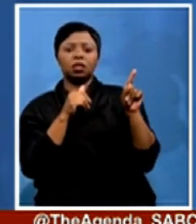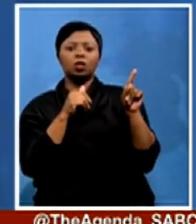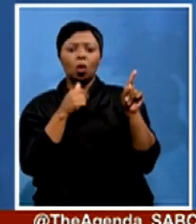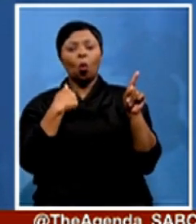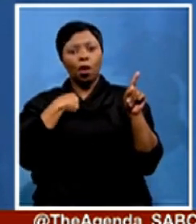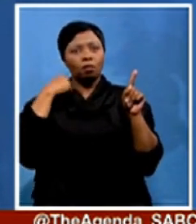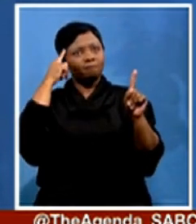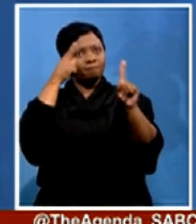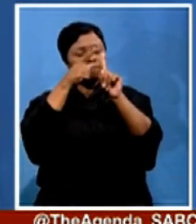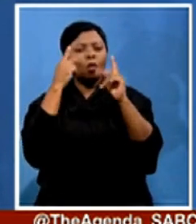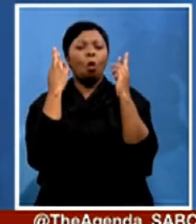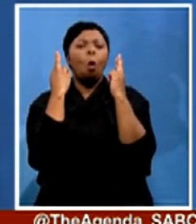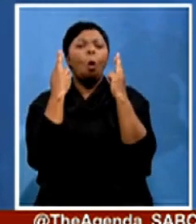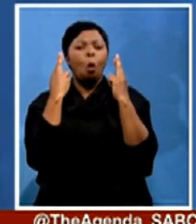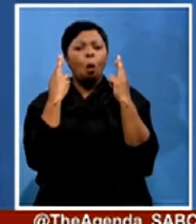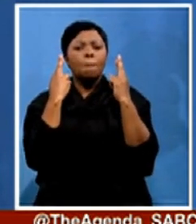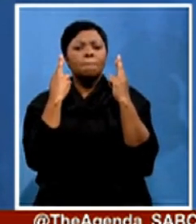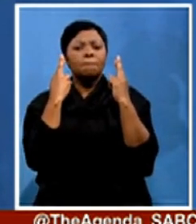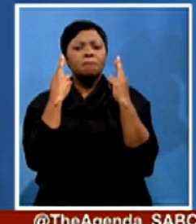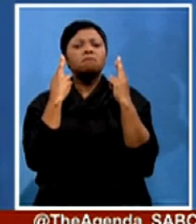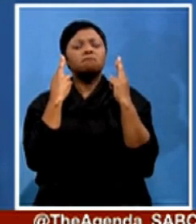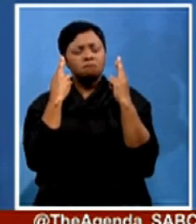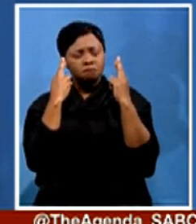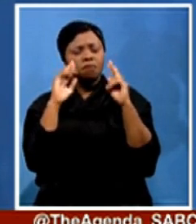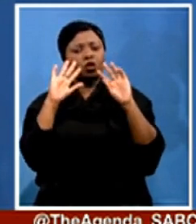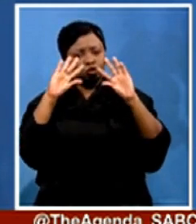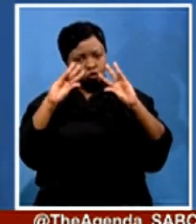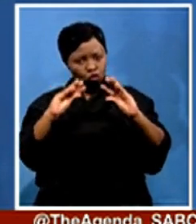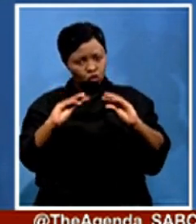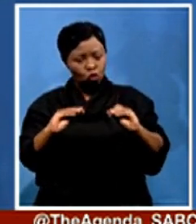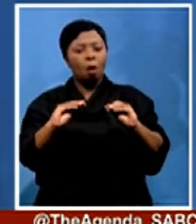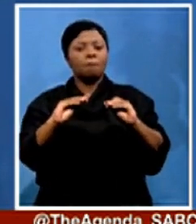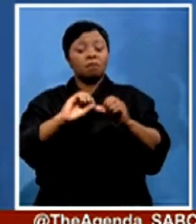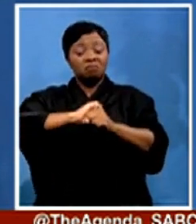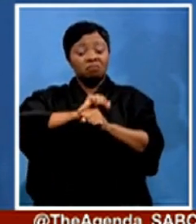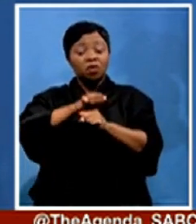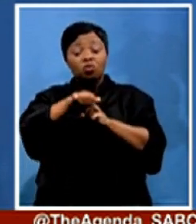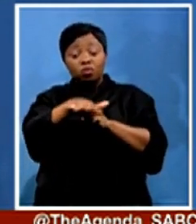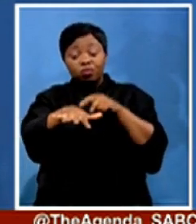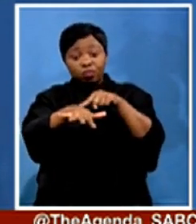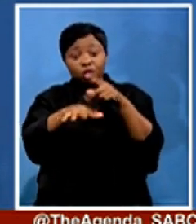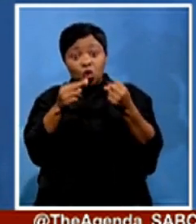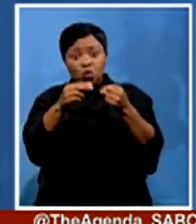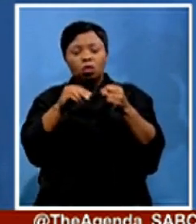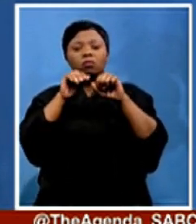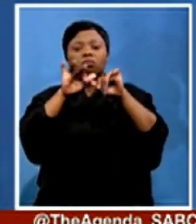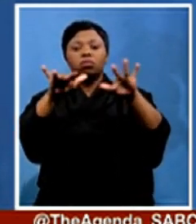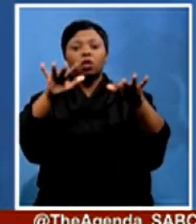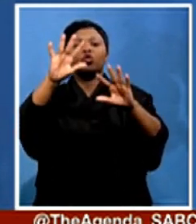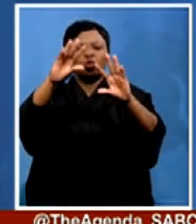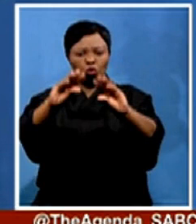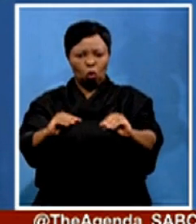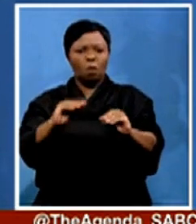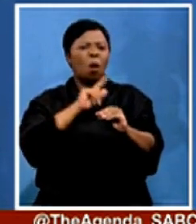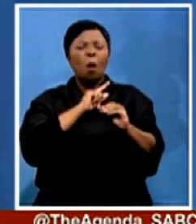stop the spread of these new variants, which we don't know what behavior they will take when they come into